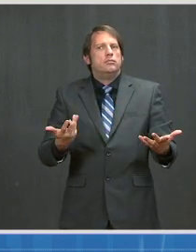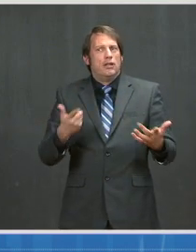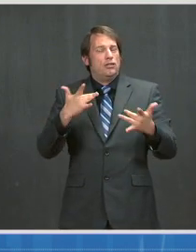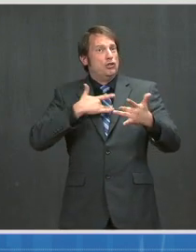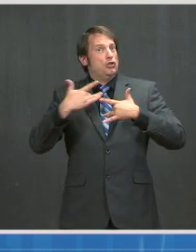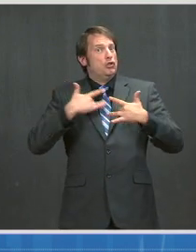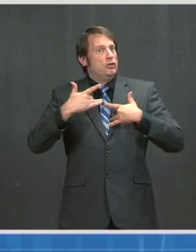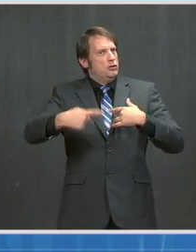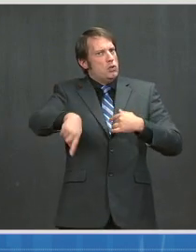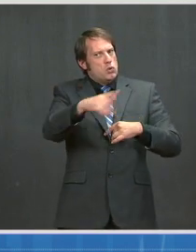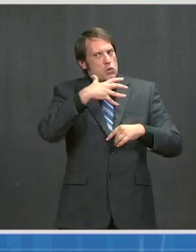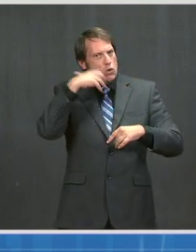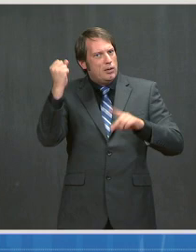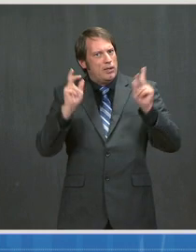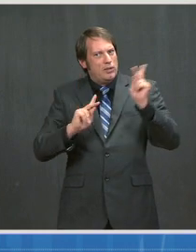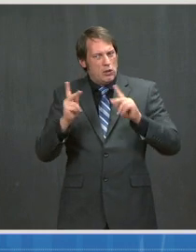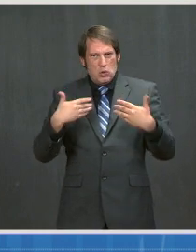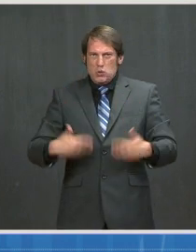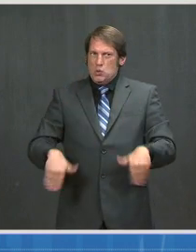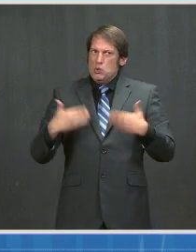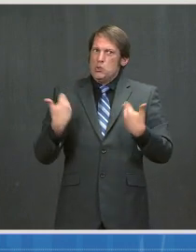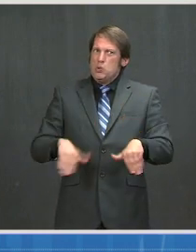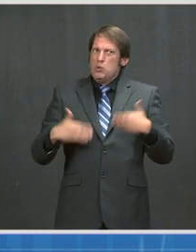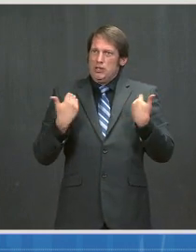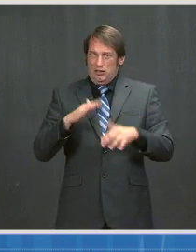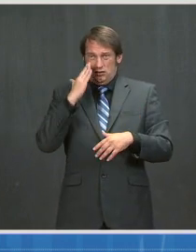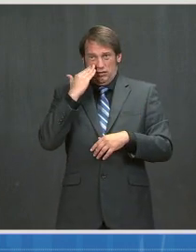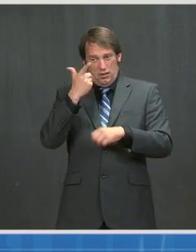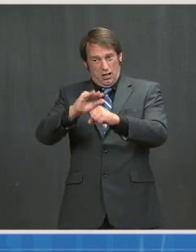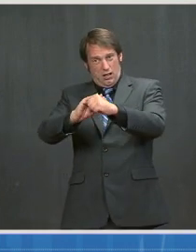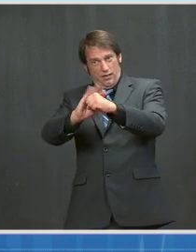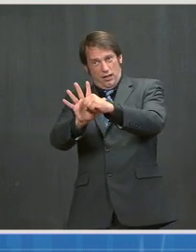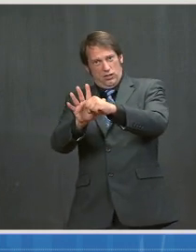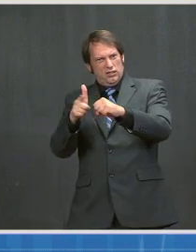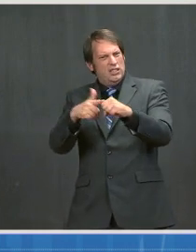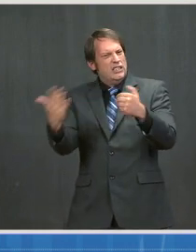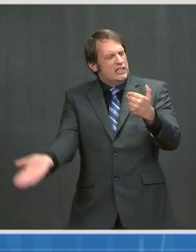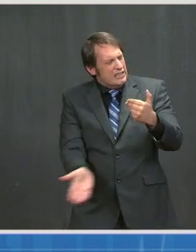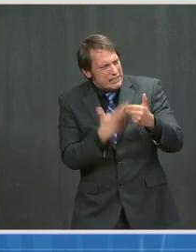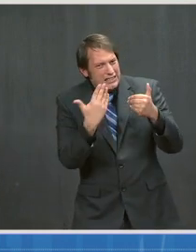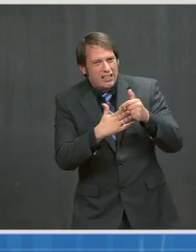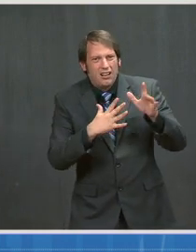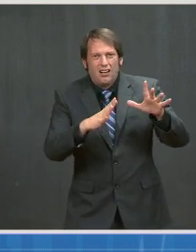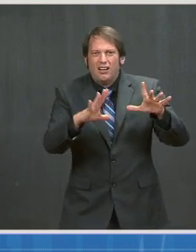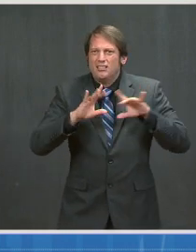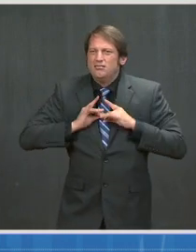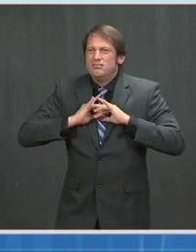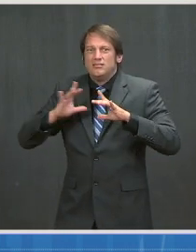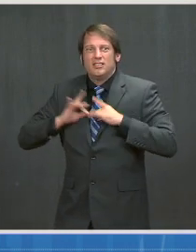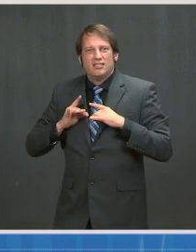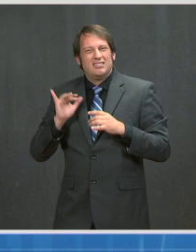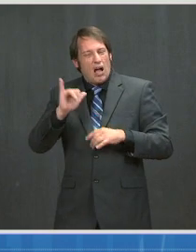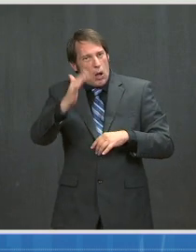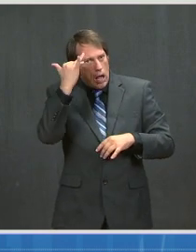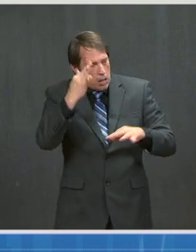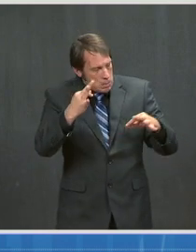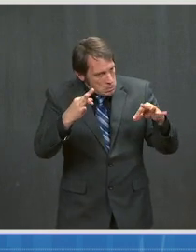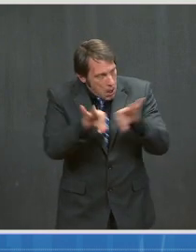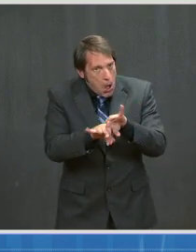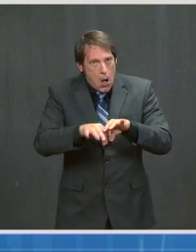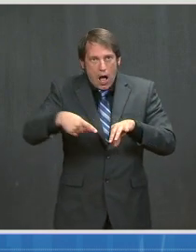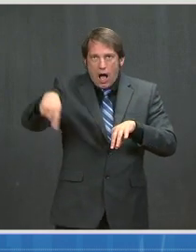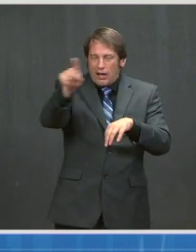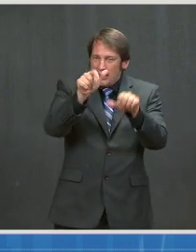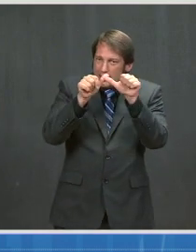transmissibility of this virus and the continued need for layered prevention strategies, including reducing the number of people indoors,